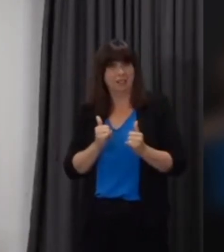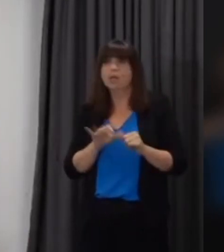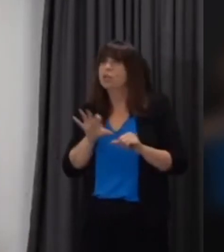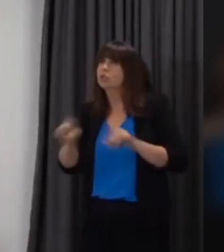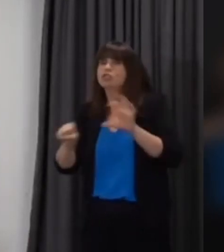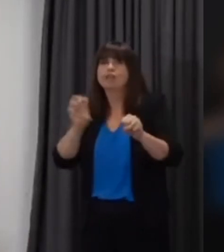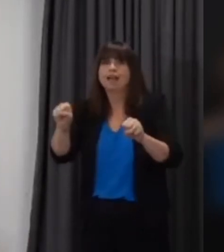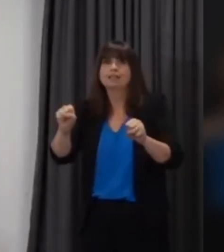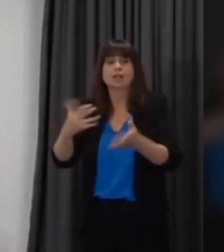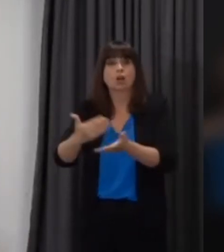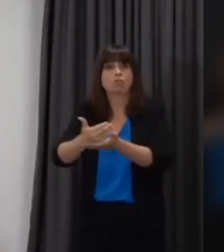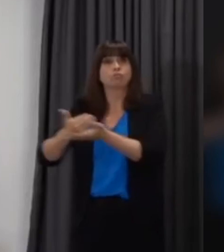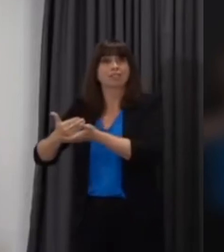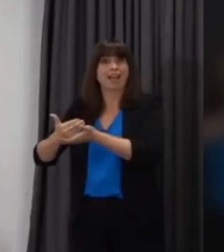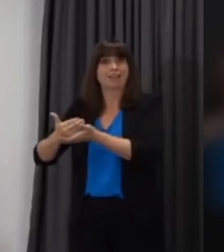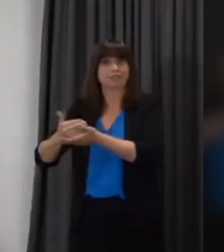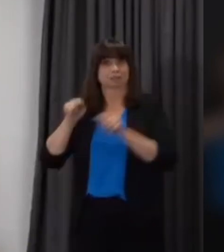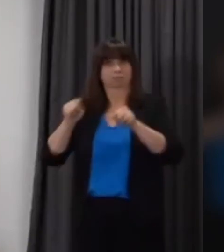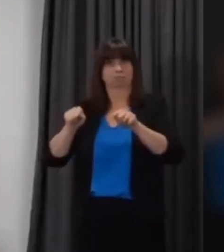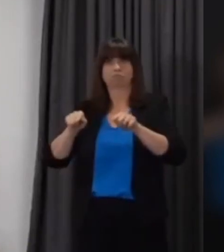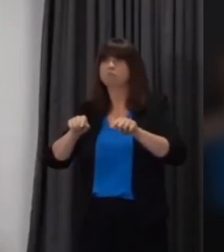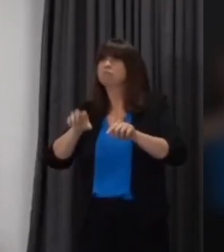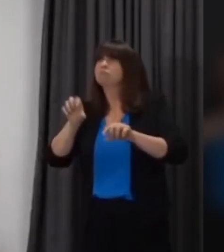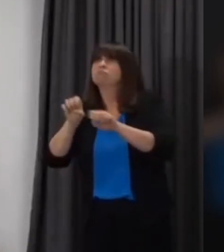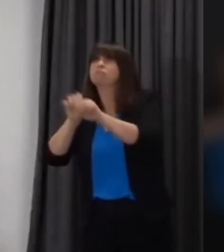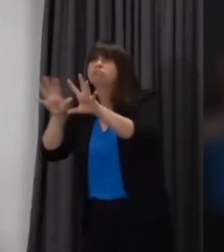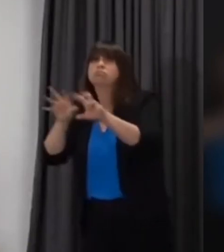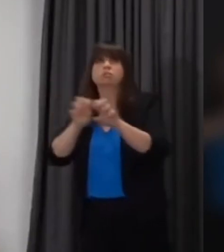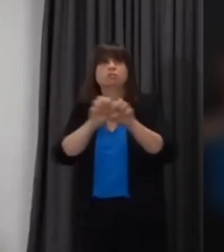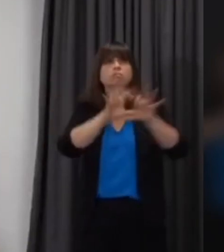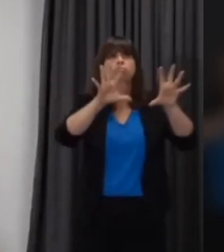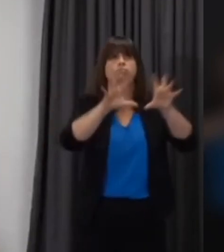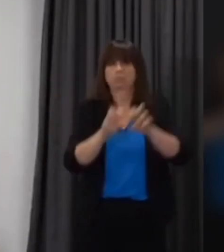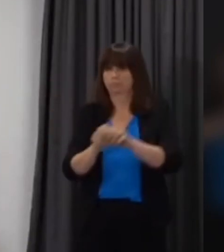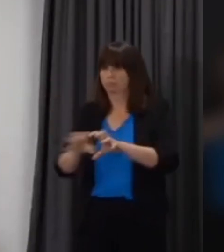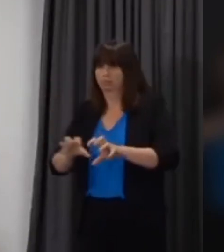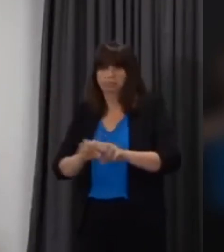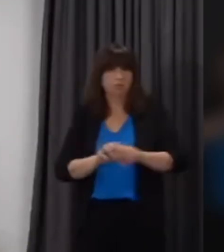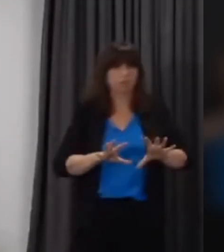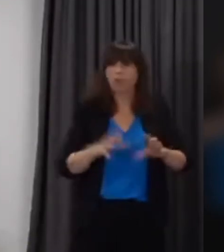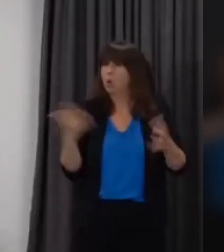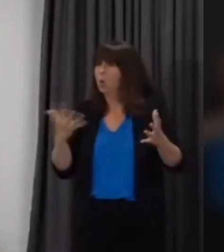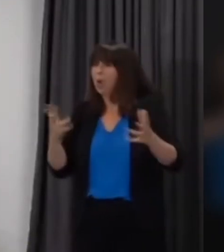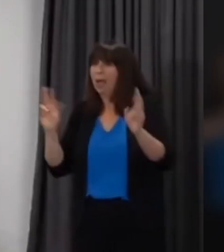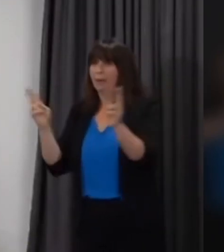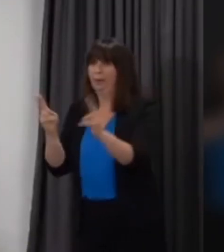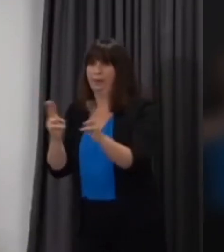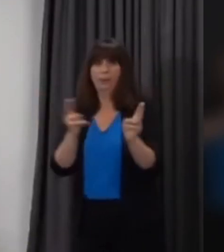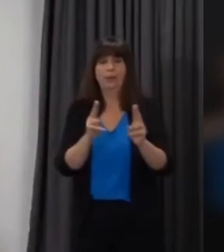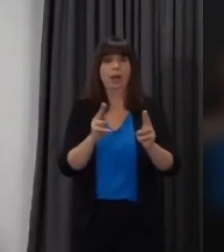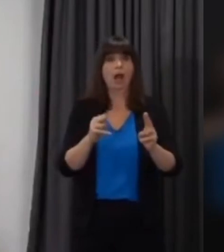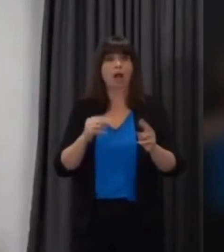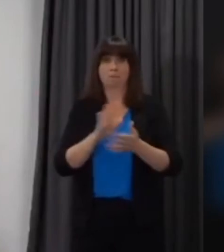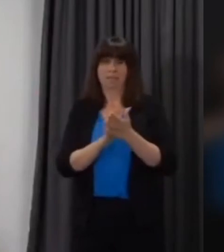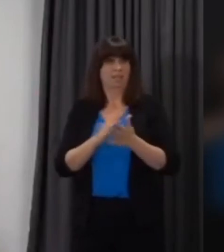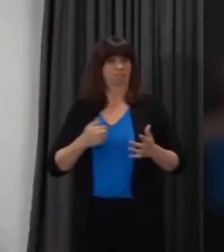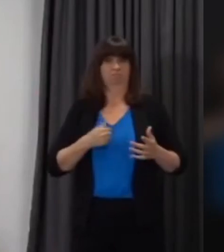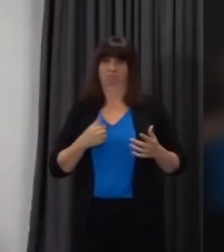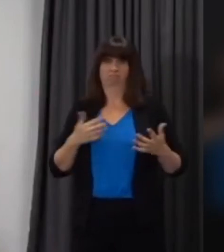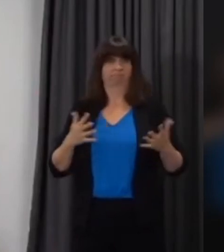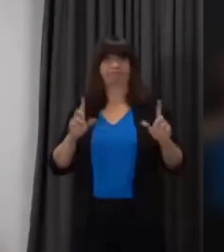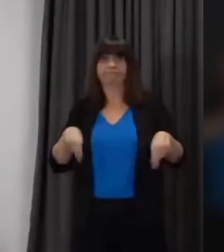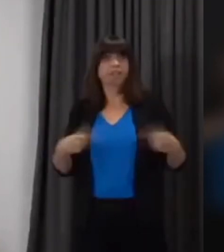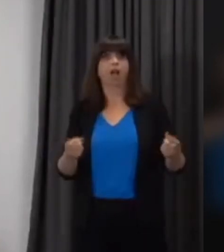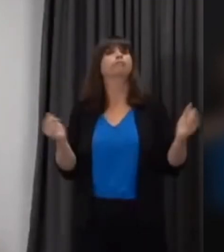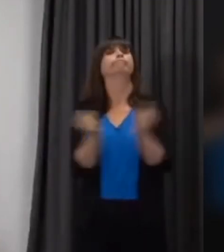well that's a crucial key part of enabling more children to go back to school I will not set an arbitrary date we've only heard